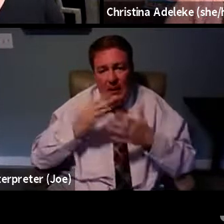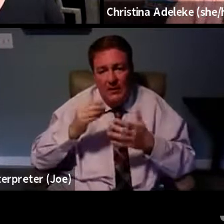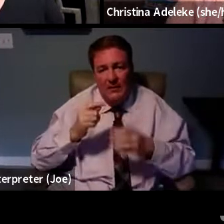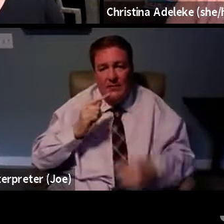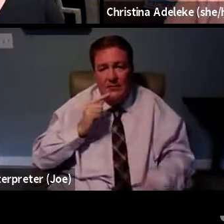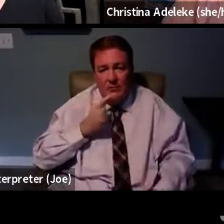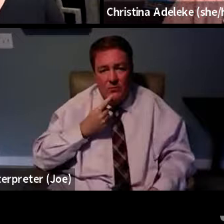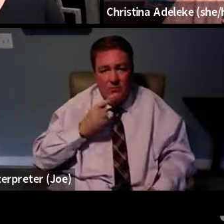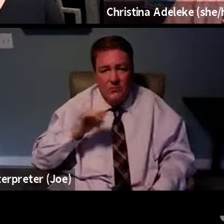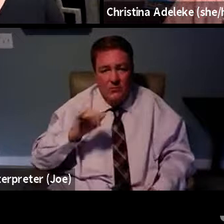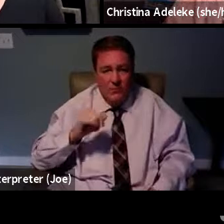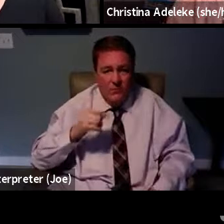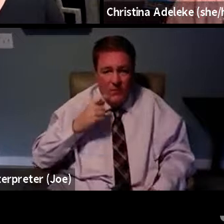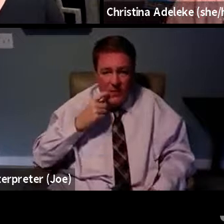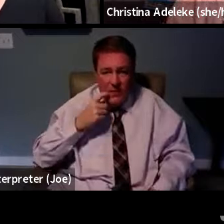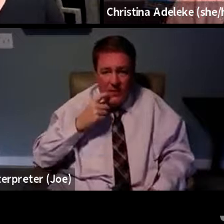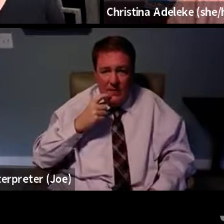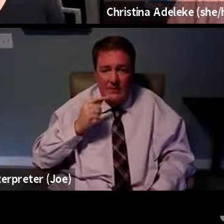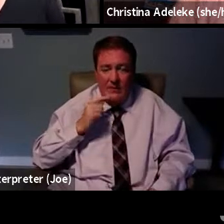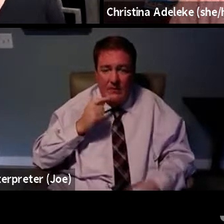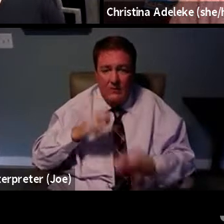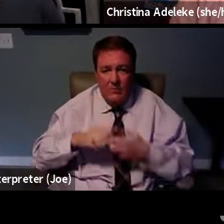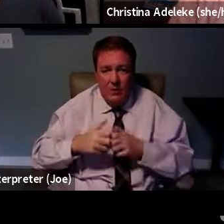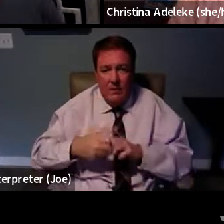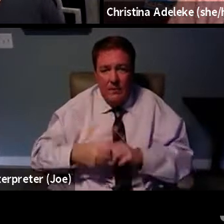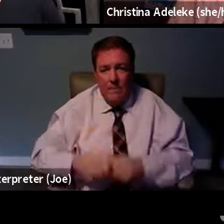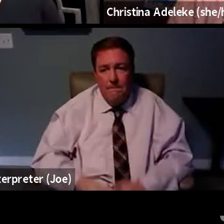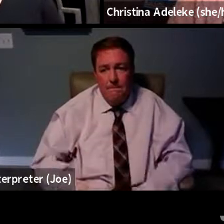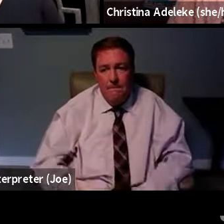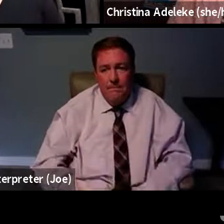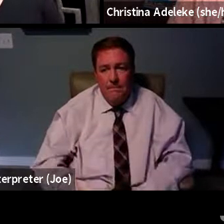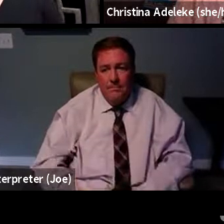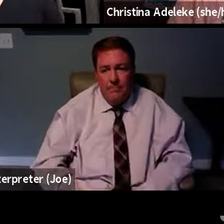a serious problem that women face.